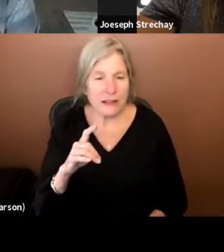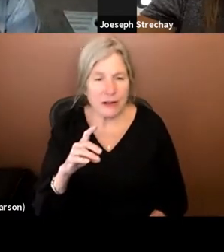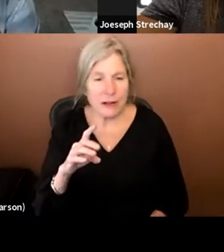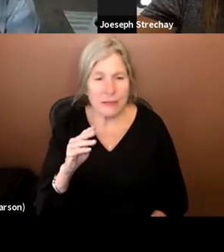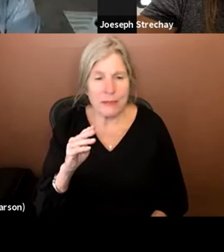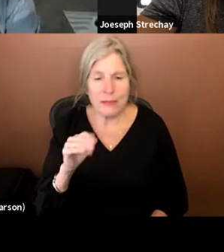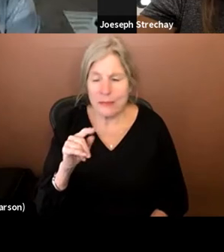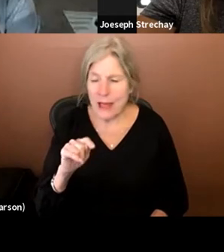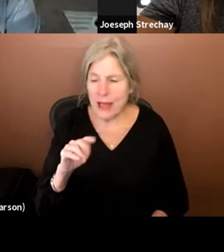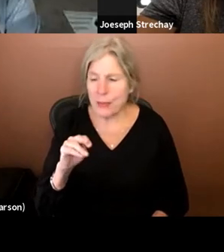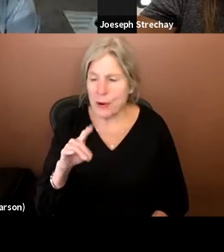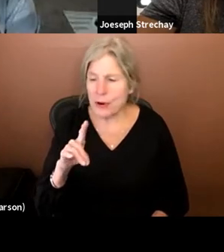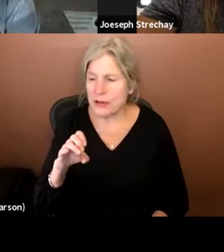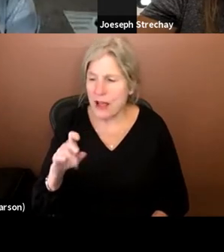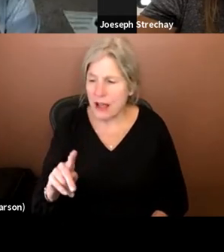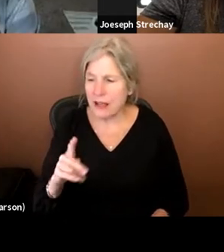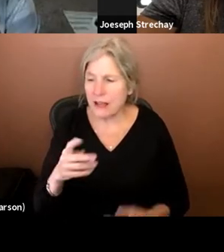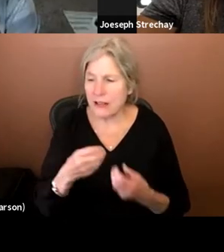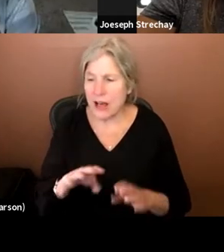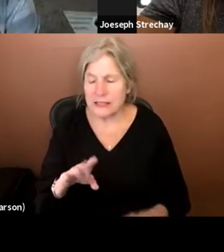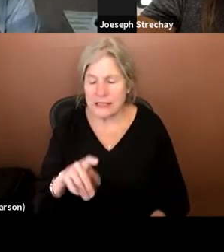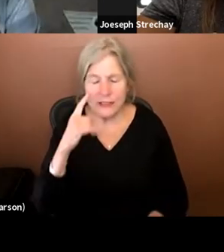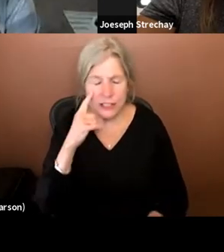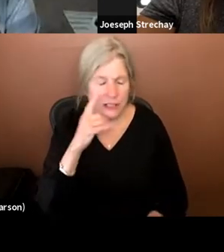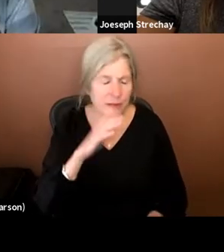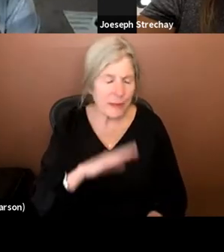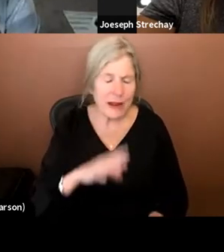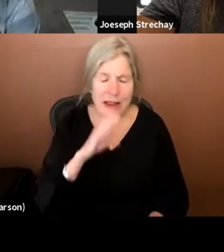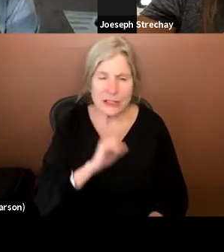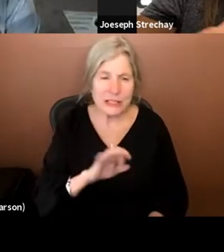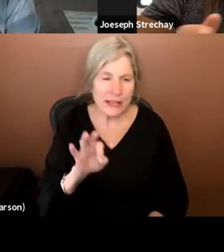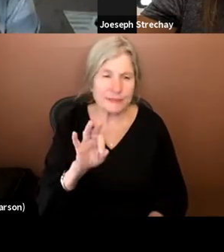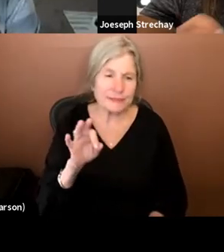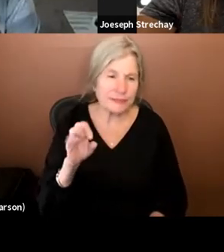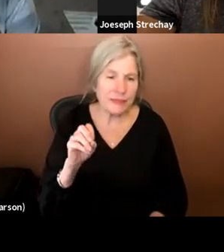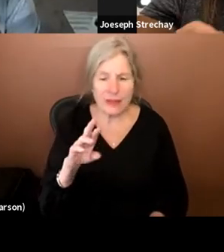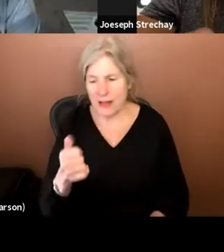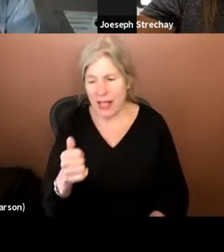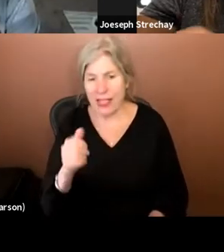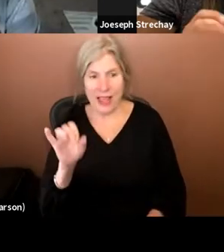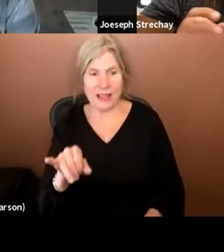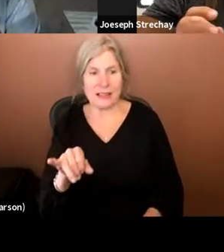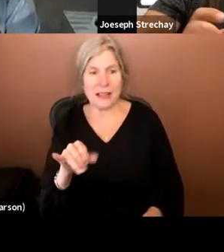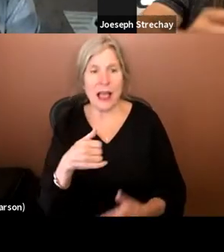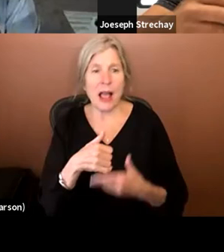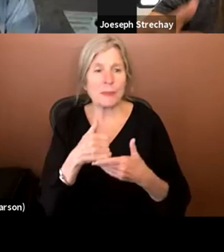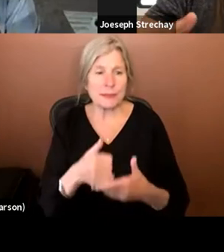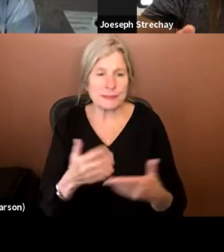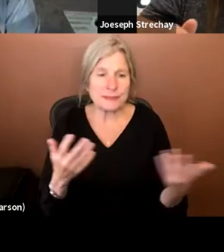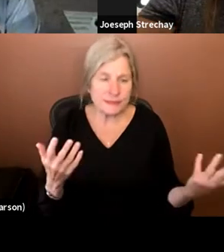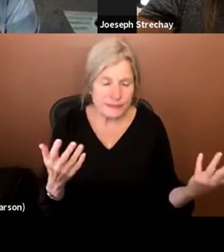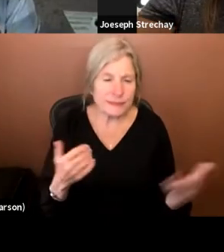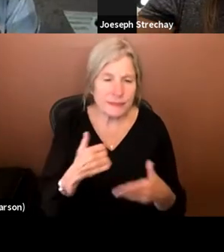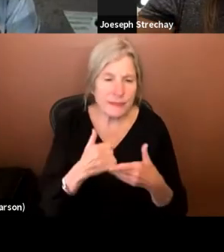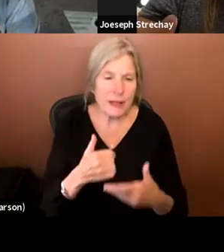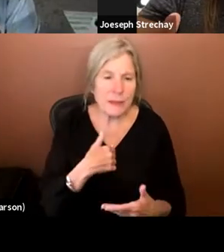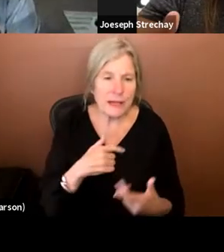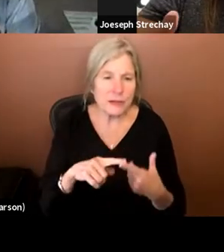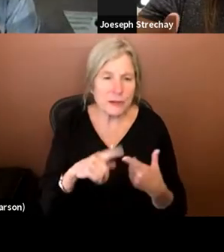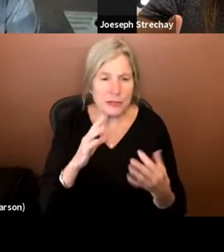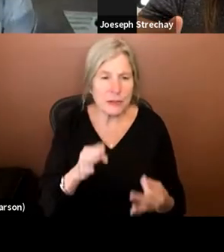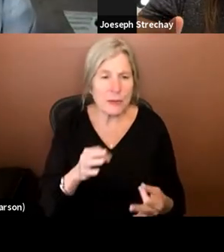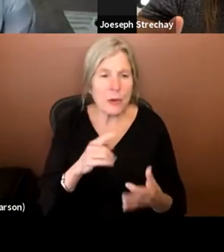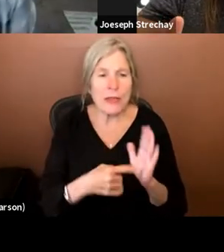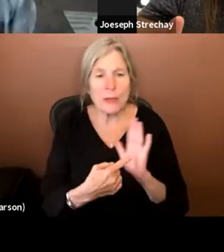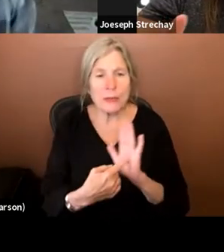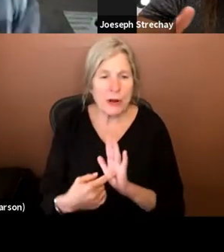Murdock lost his vision around nine or 10 years old. Uh, you know, I, that, that helped, uh, helped me determine what the